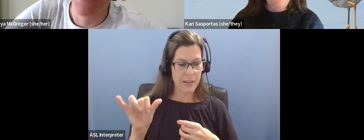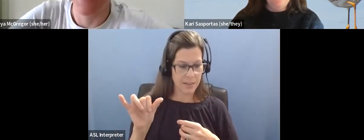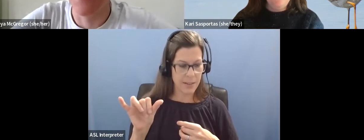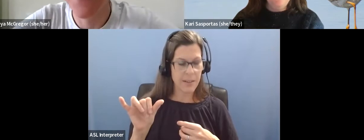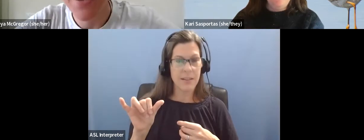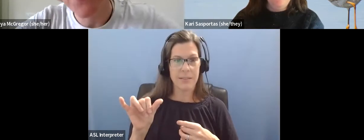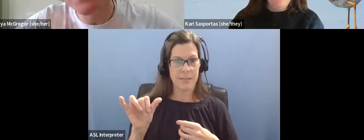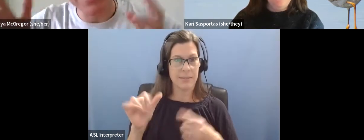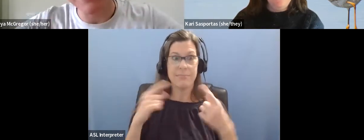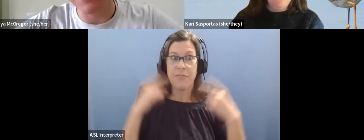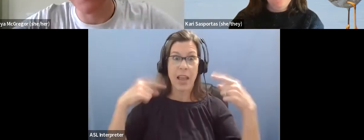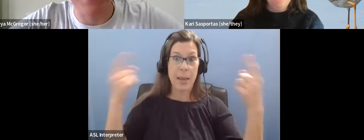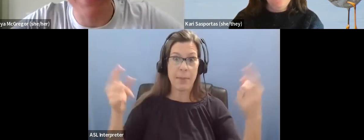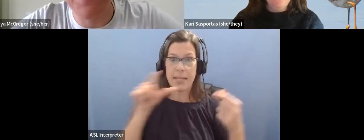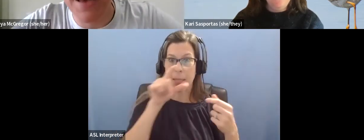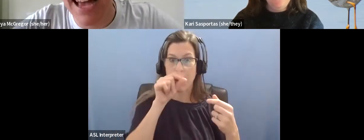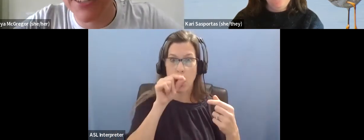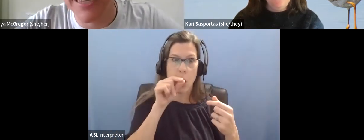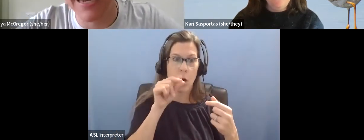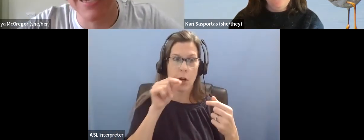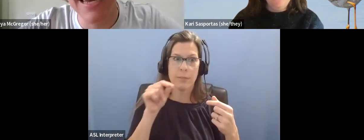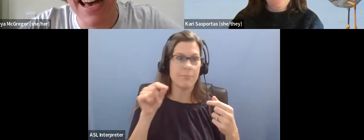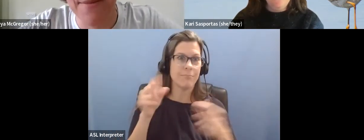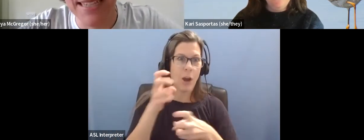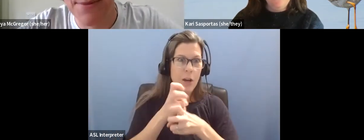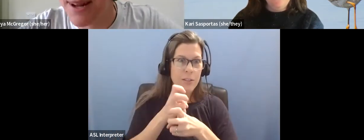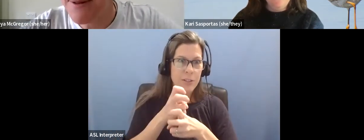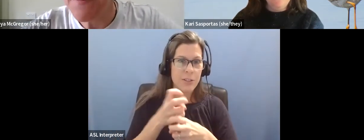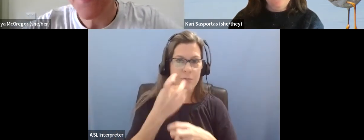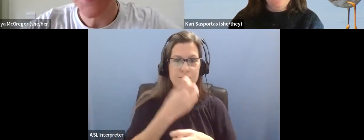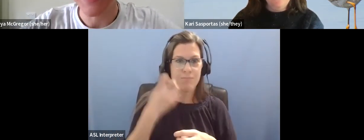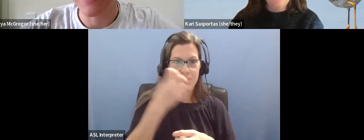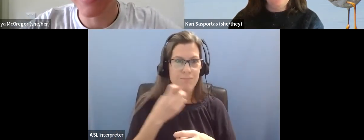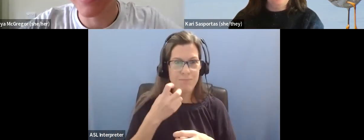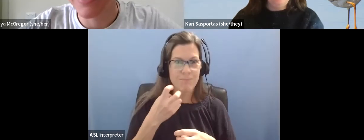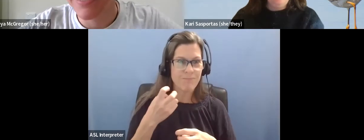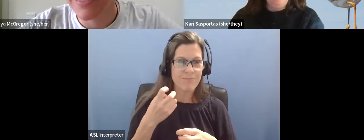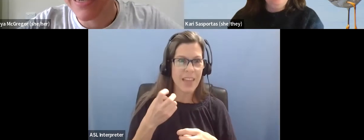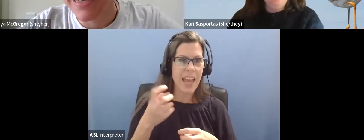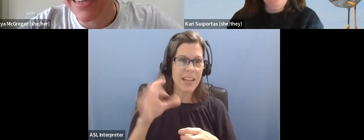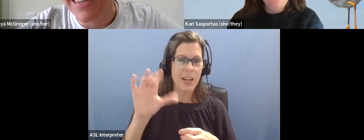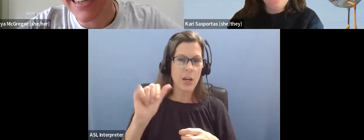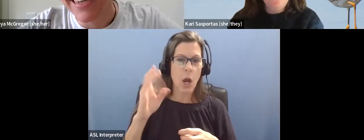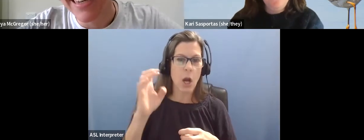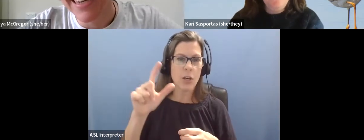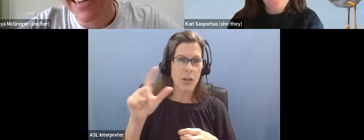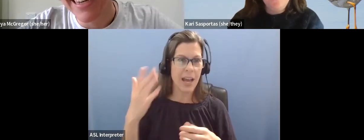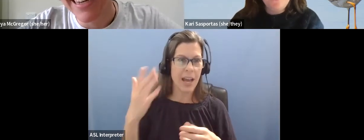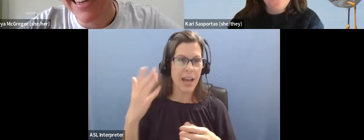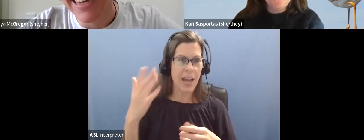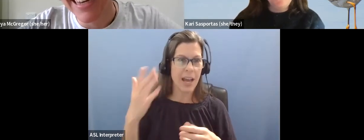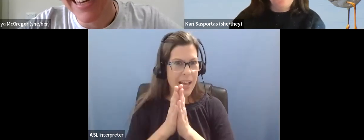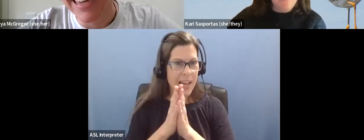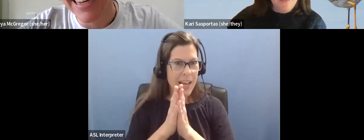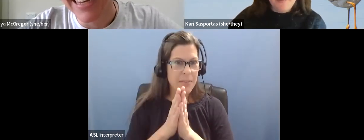word. Tell us a little bit about how you started as a birder. Sure. And I know you asked me to keep these